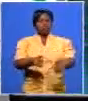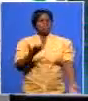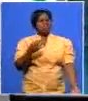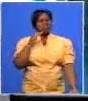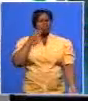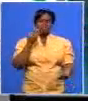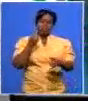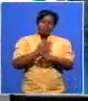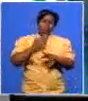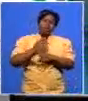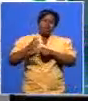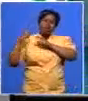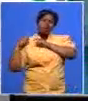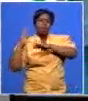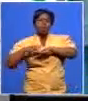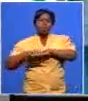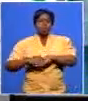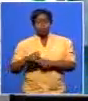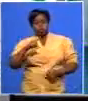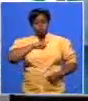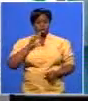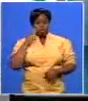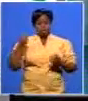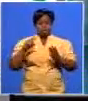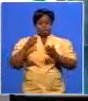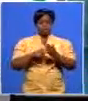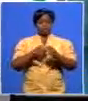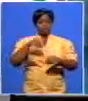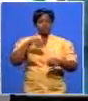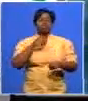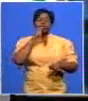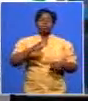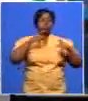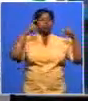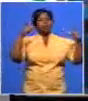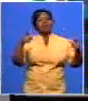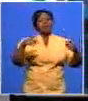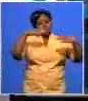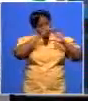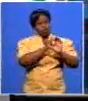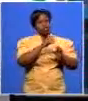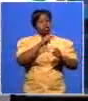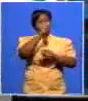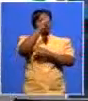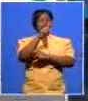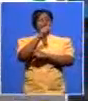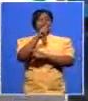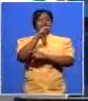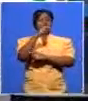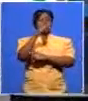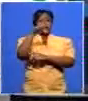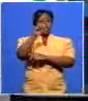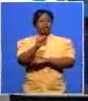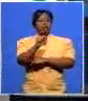your work after we came to this election saying our biggest target is not of together you will have to listen to me all the